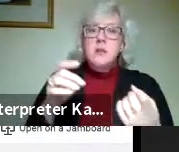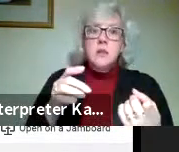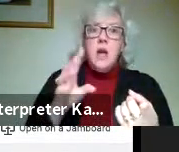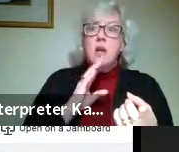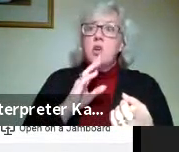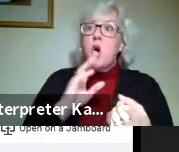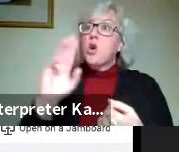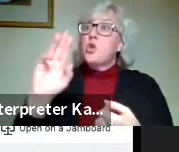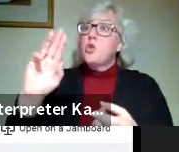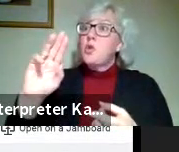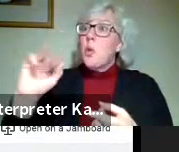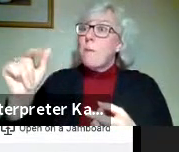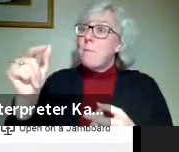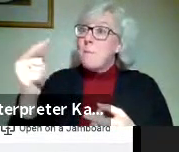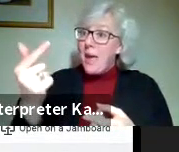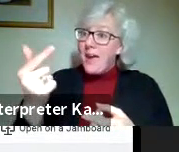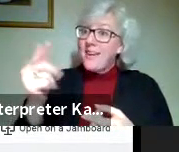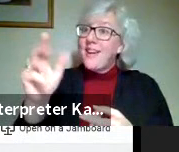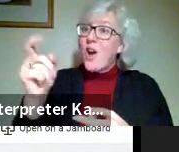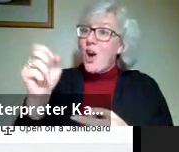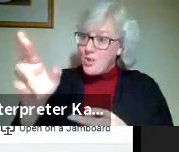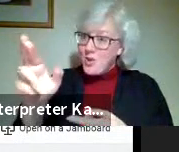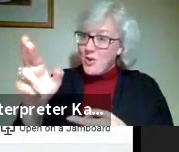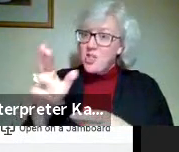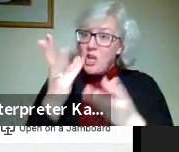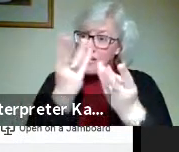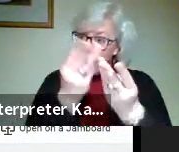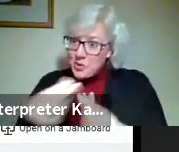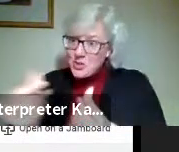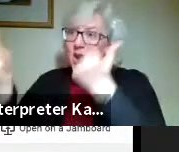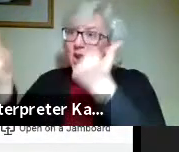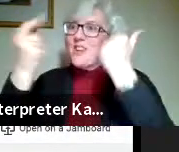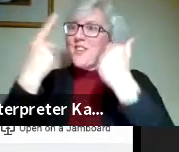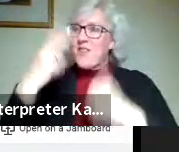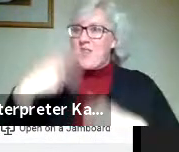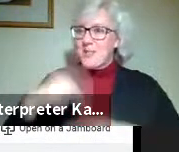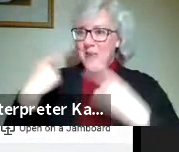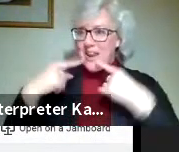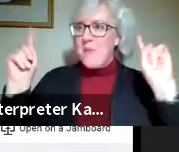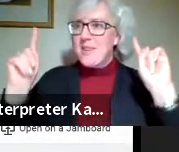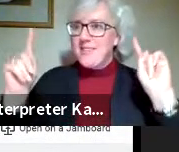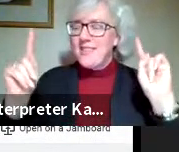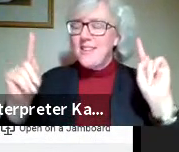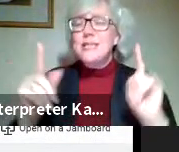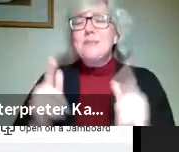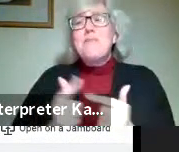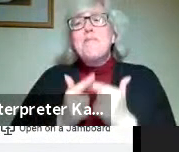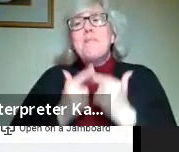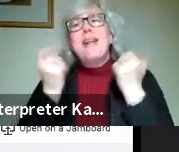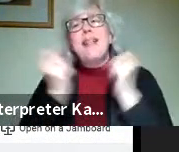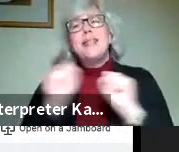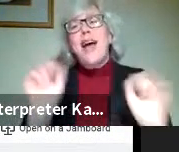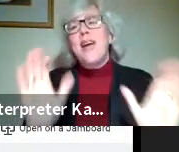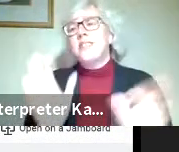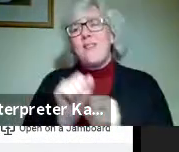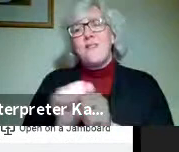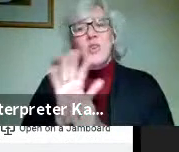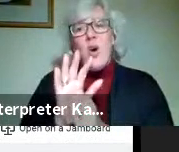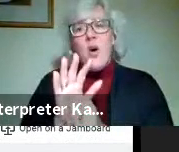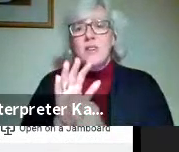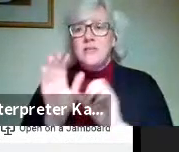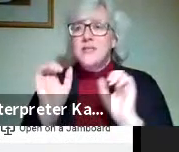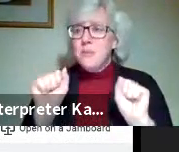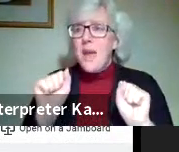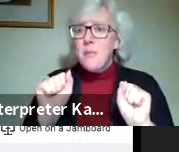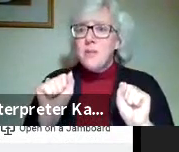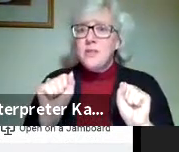Meg Hunter and she worked it out and made it happen for us. It's been a lifesaver during COVID to be able to do critiques.